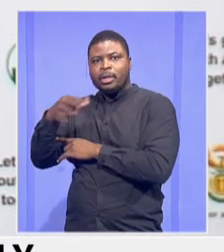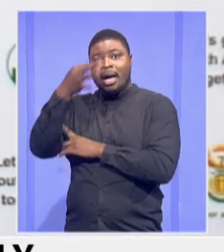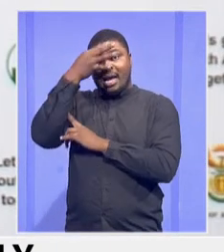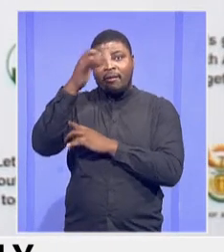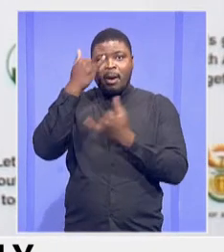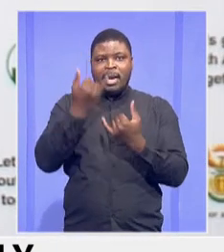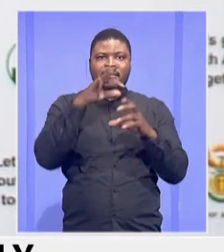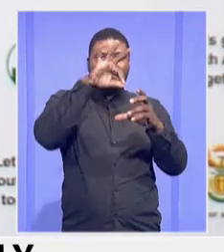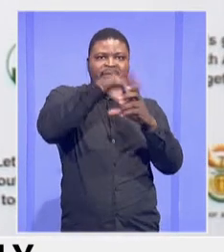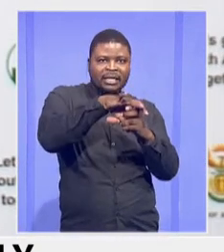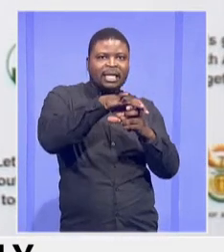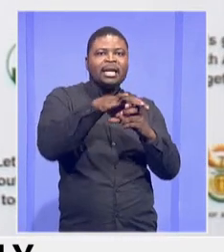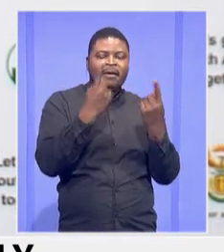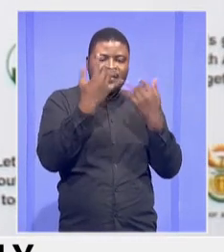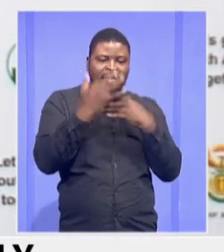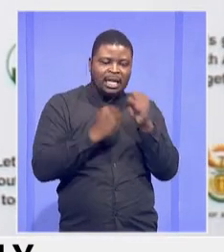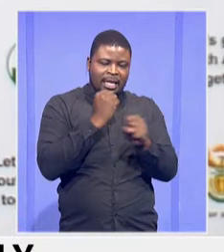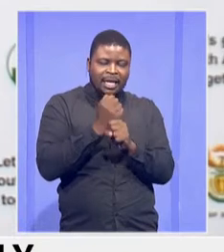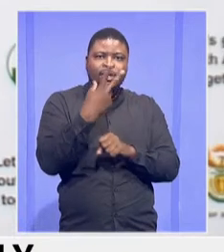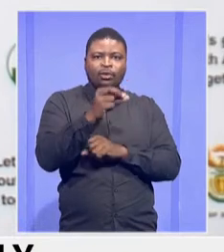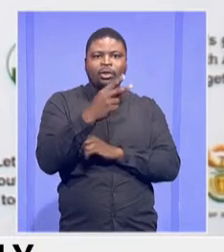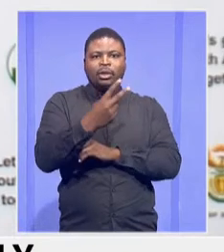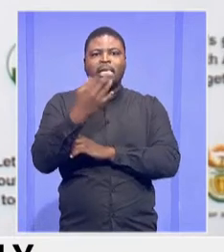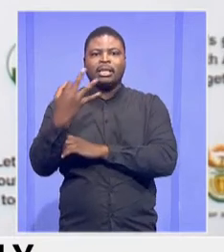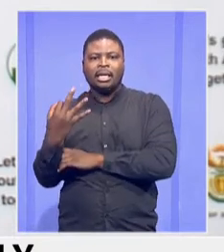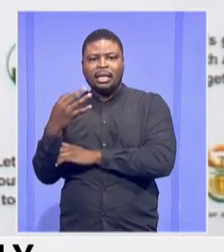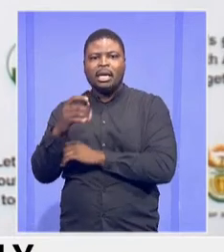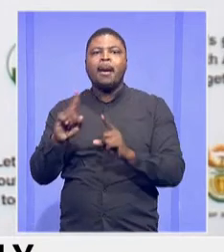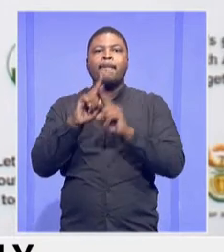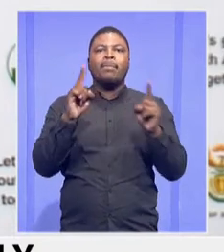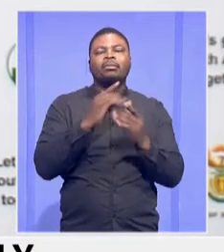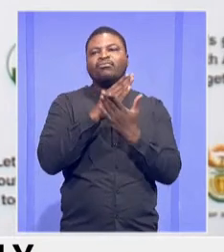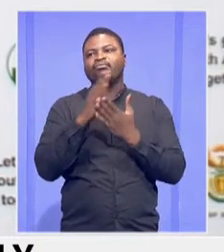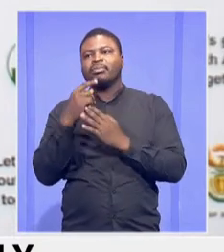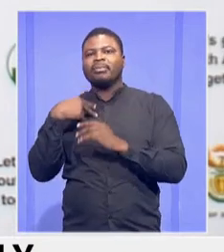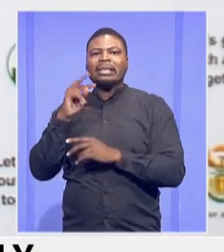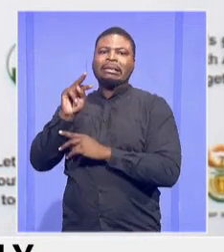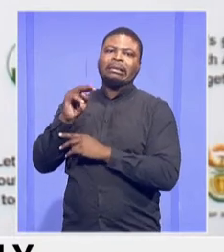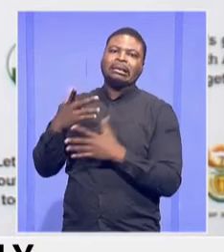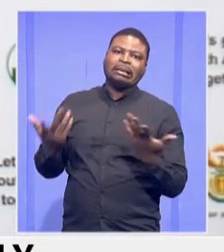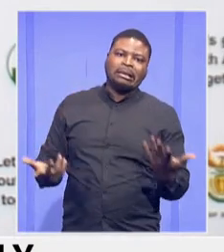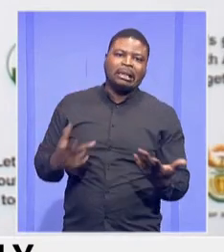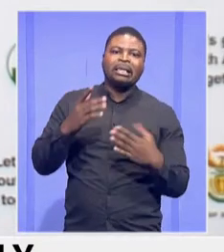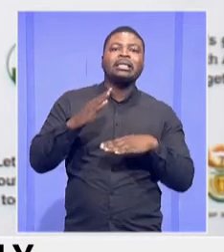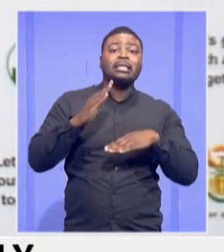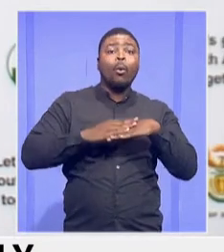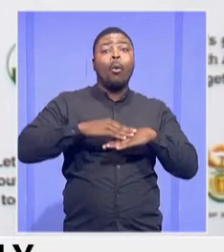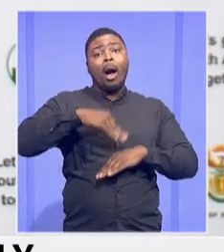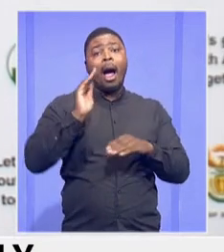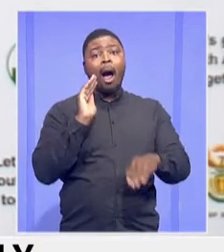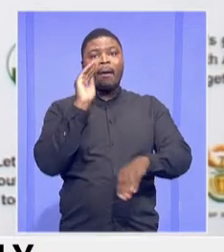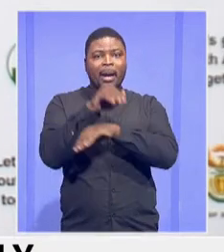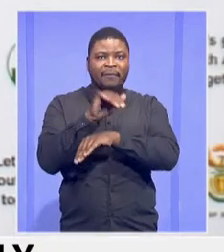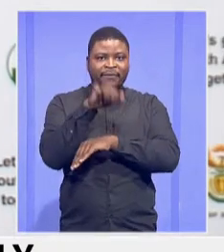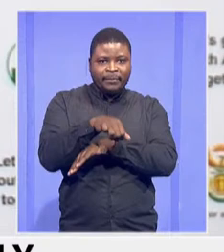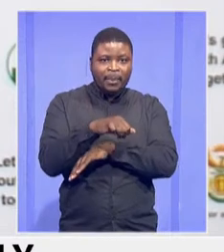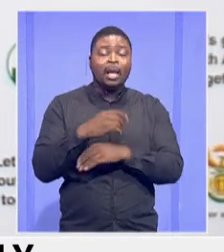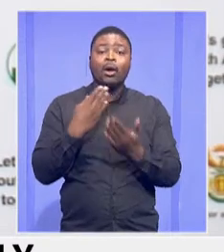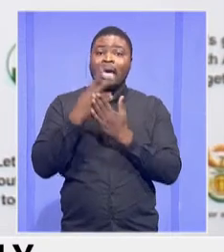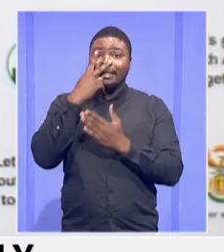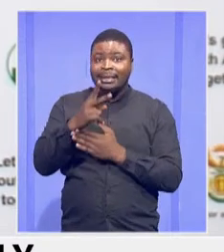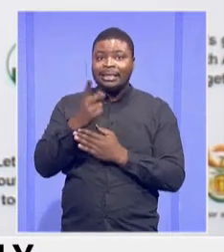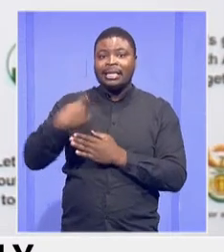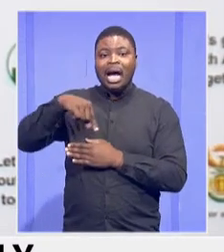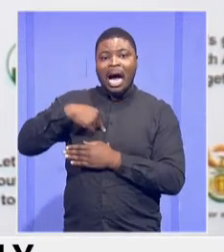But over the years, we can work that out. It's far more than that. And you can see that our expenditure as